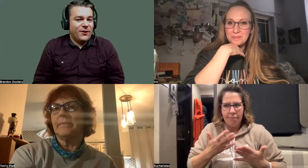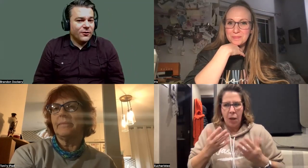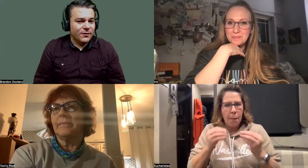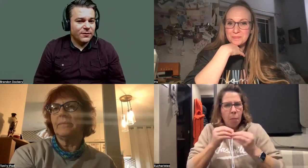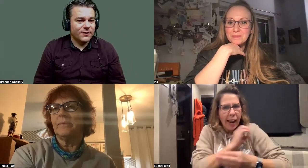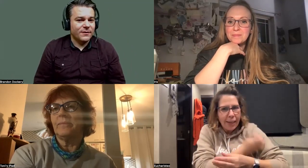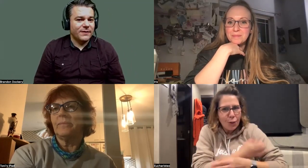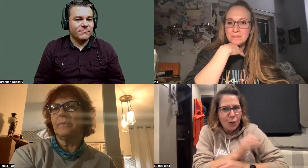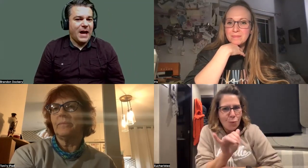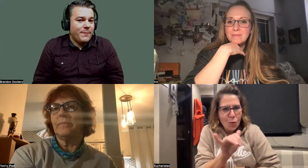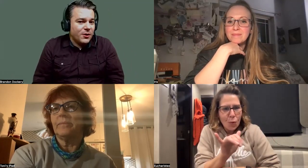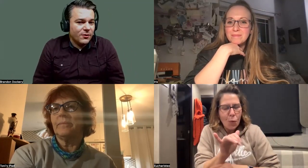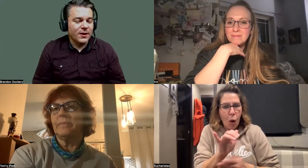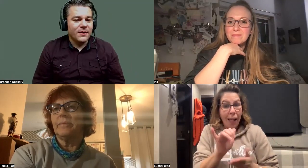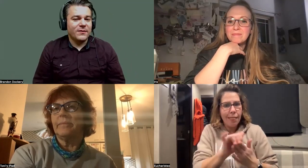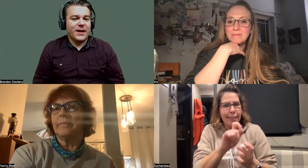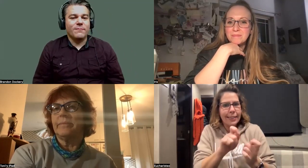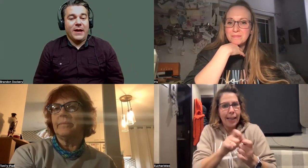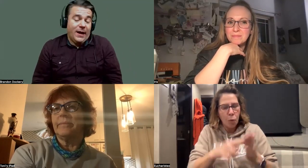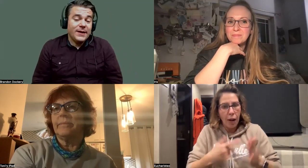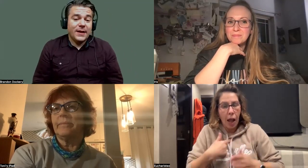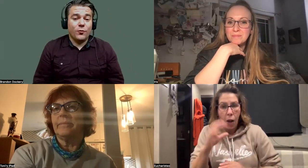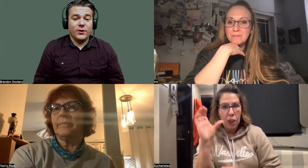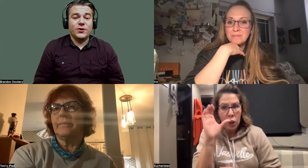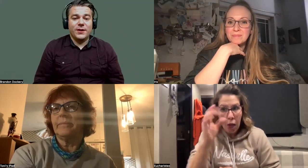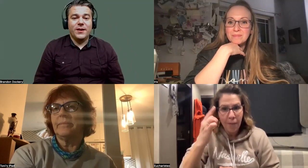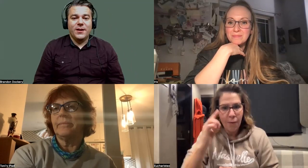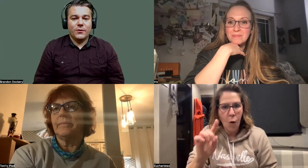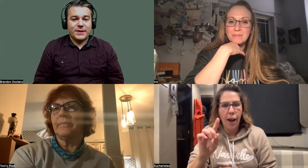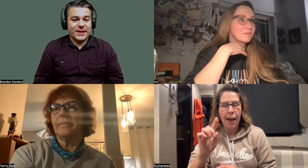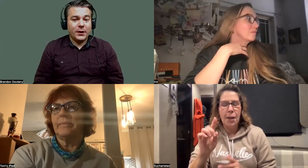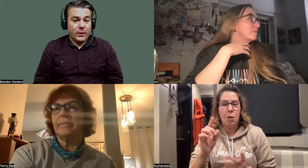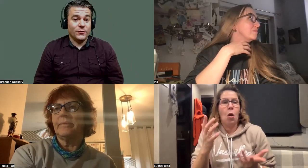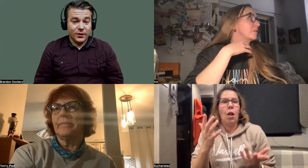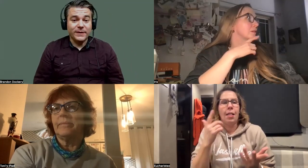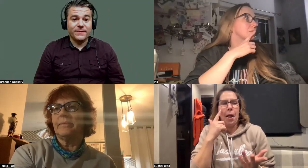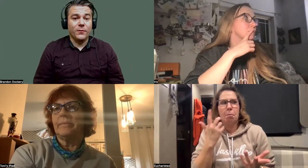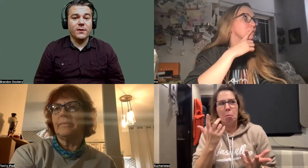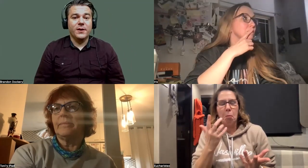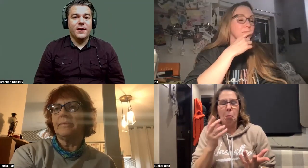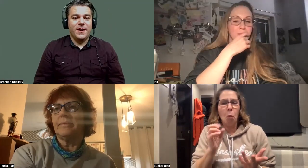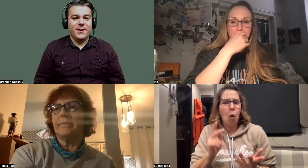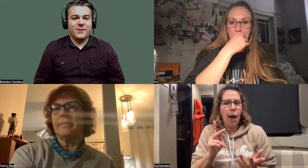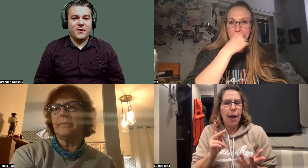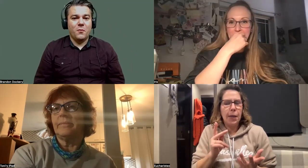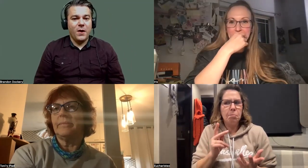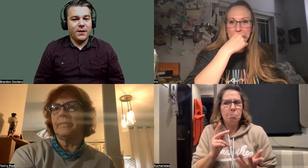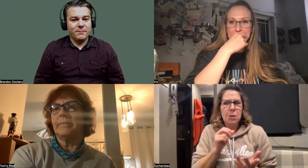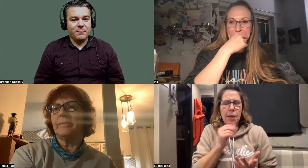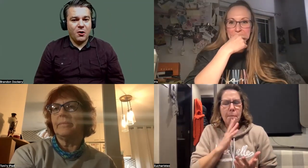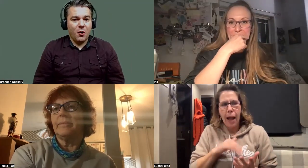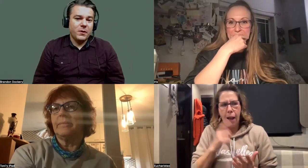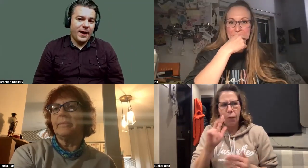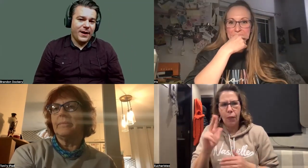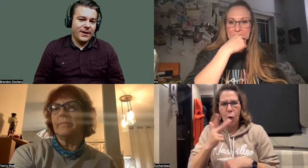lighter, happier, and I did have more energy. You know, it was exactly what I was looking for. And so I thought, well,